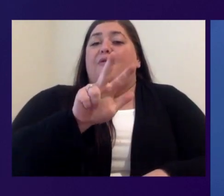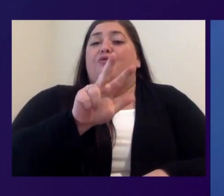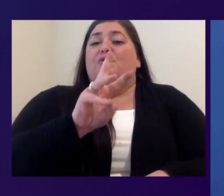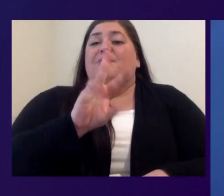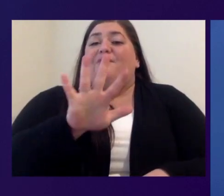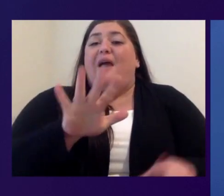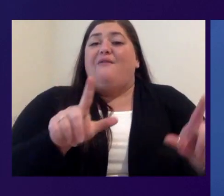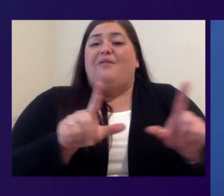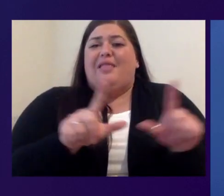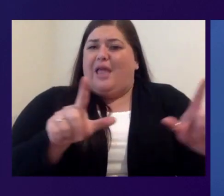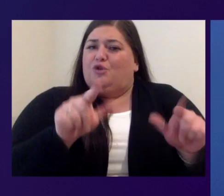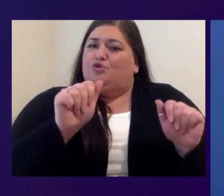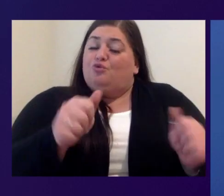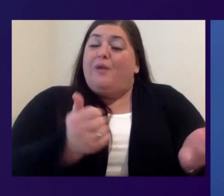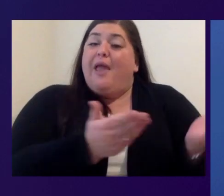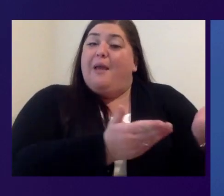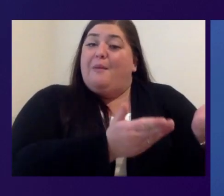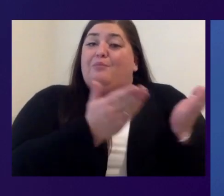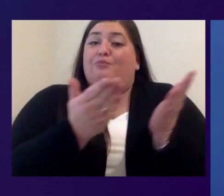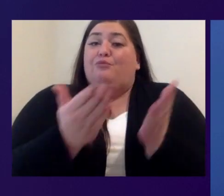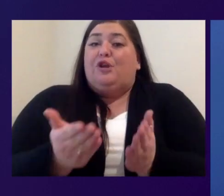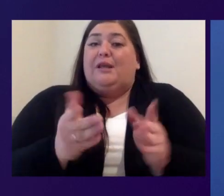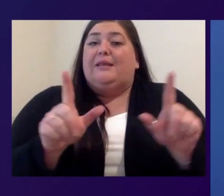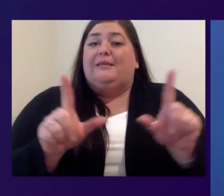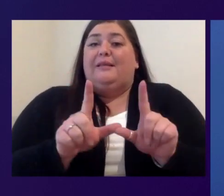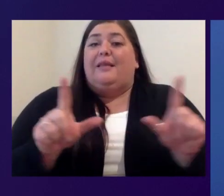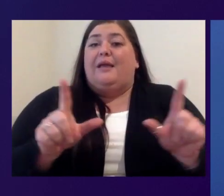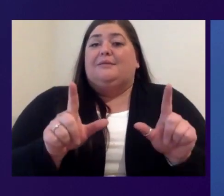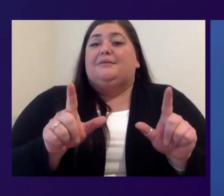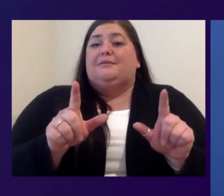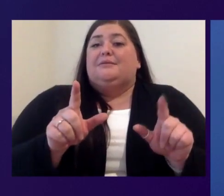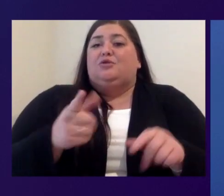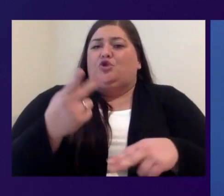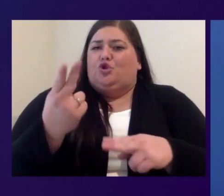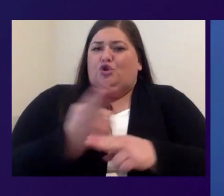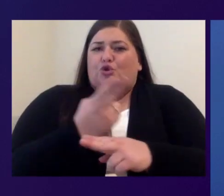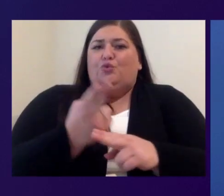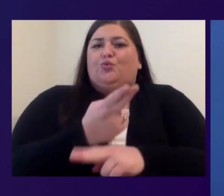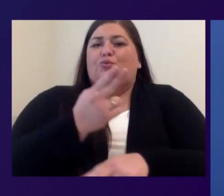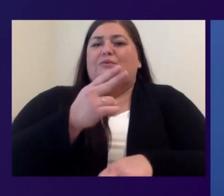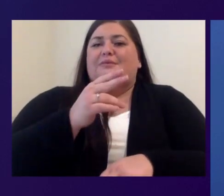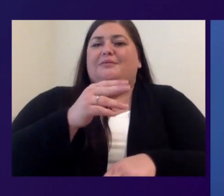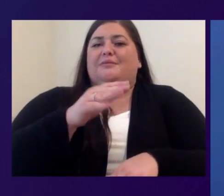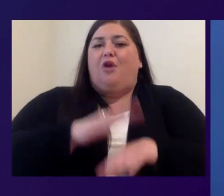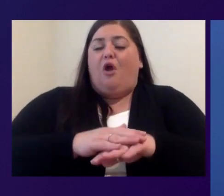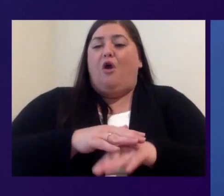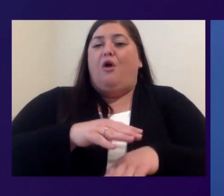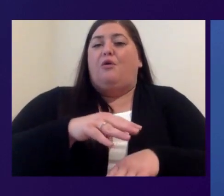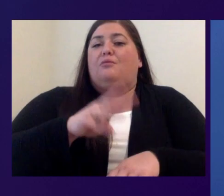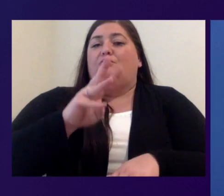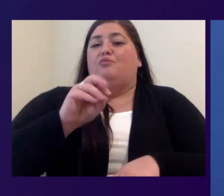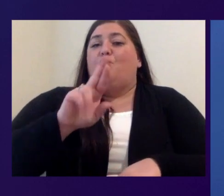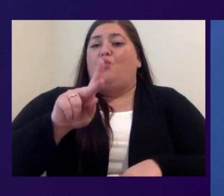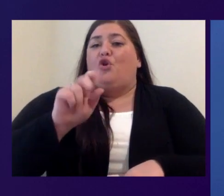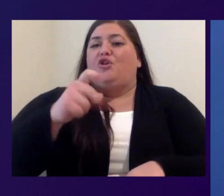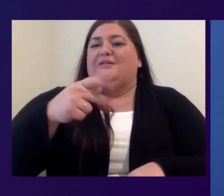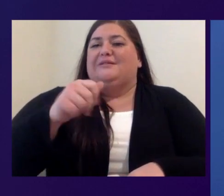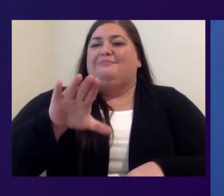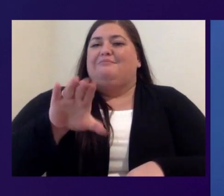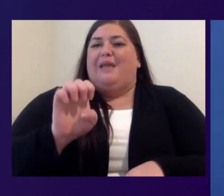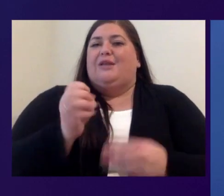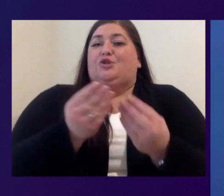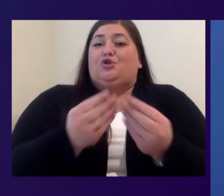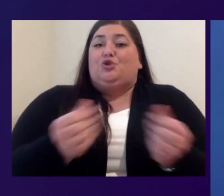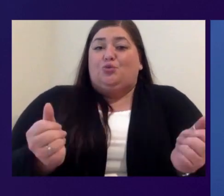existing Microsoft 365 licenses to use on WorkSpaces services. Or if you'd prefer to